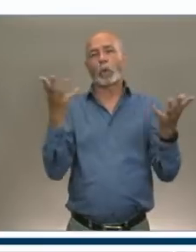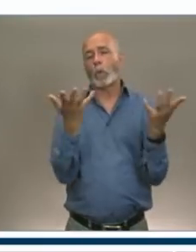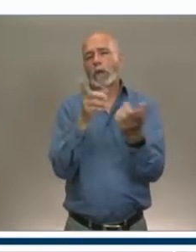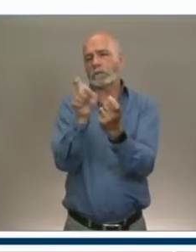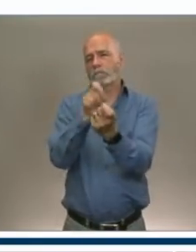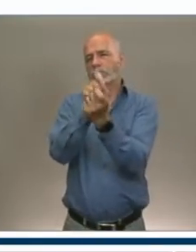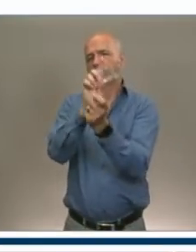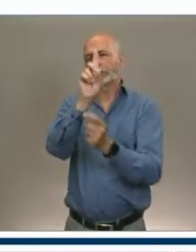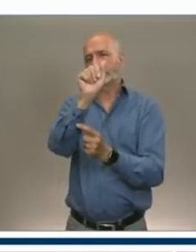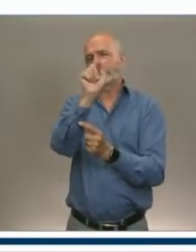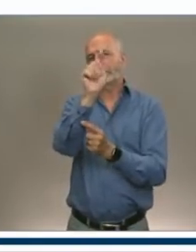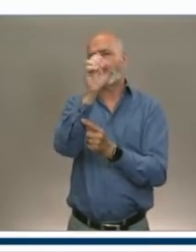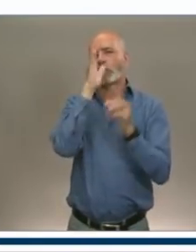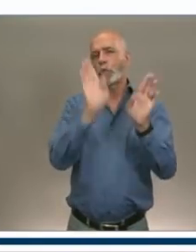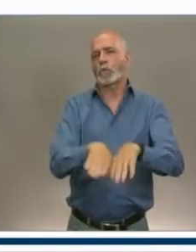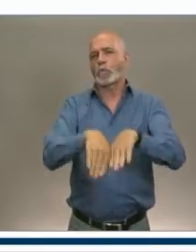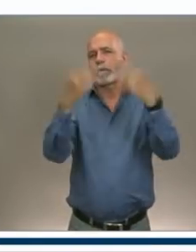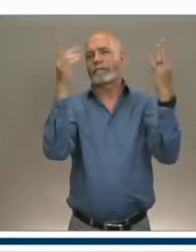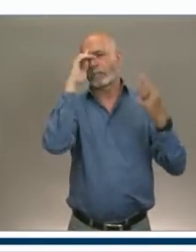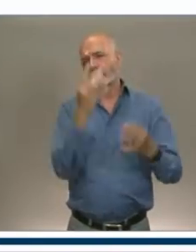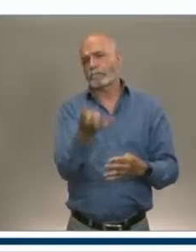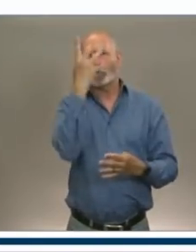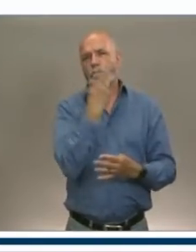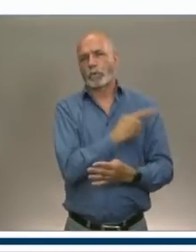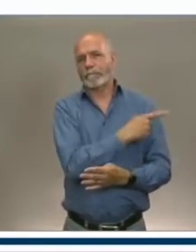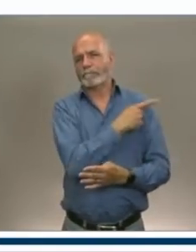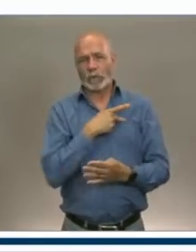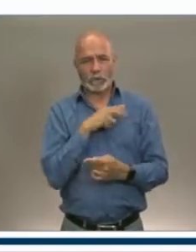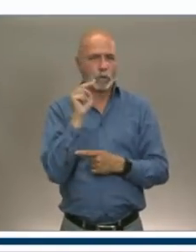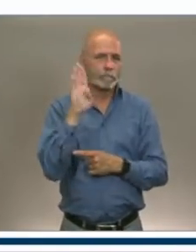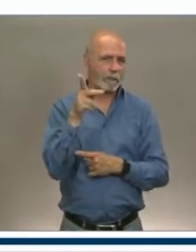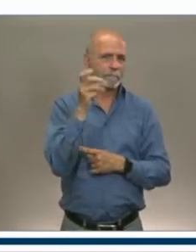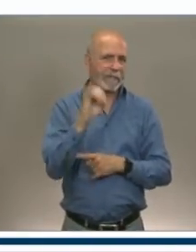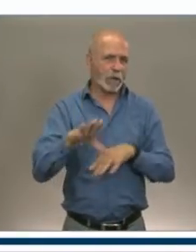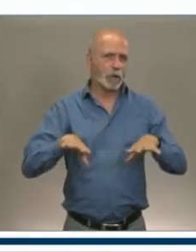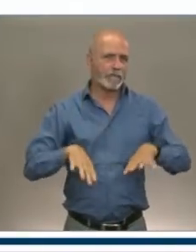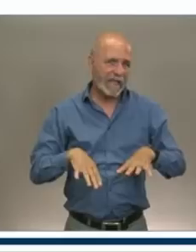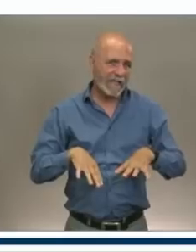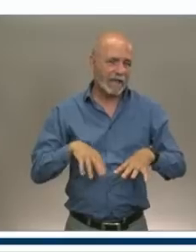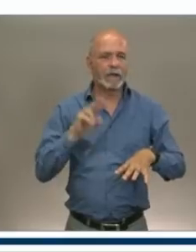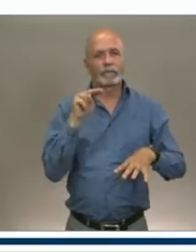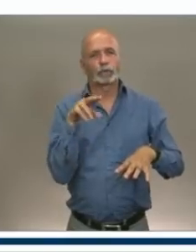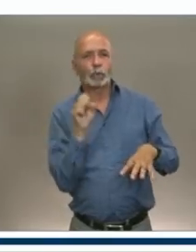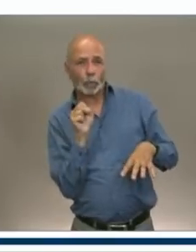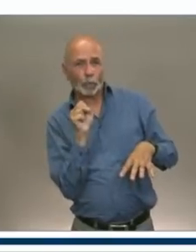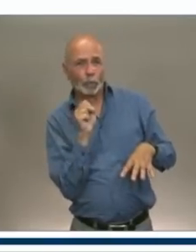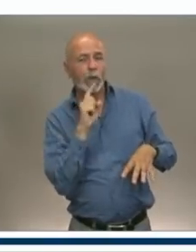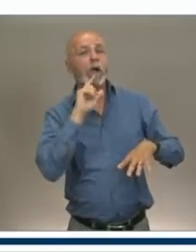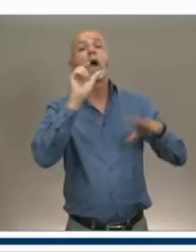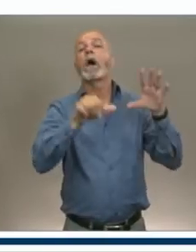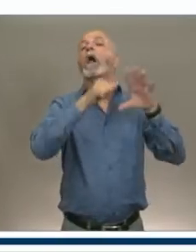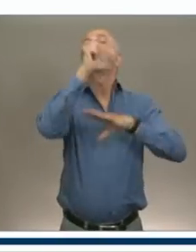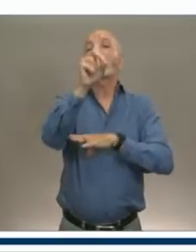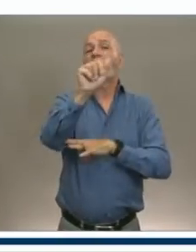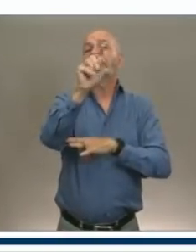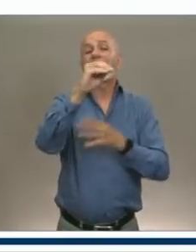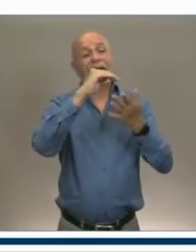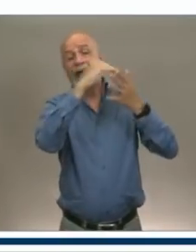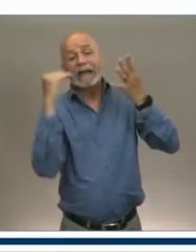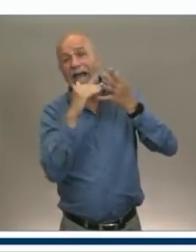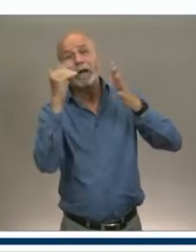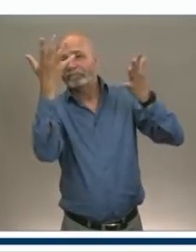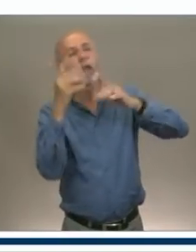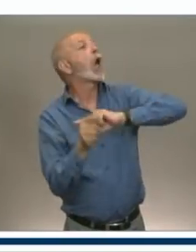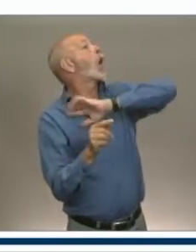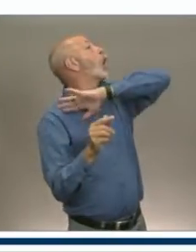Atlantic Canada and when we open up to the rest of Canada. But, you know, I think everyone recognizes that, you know, although those are the